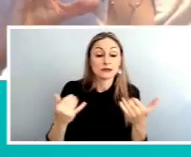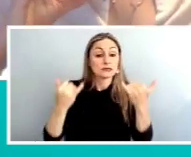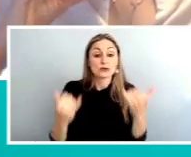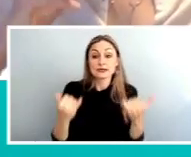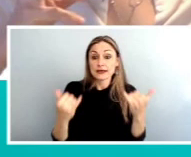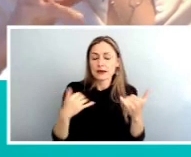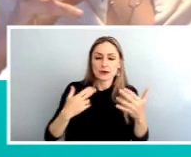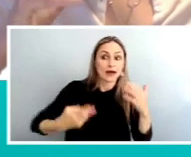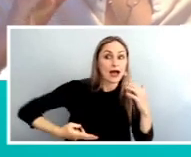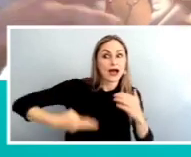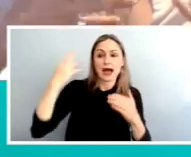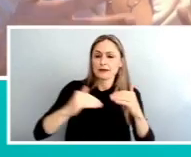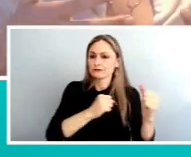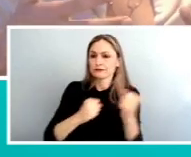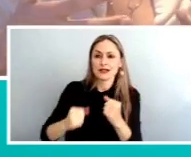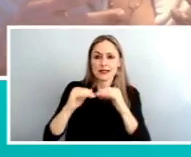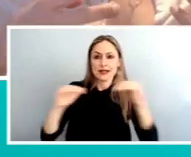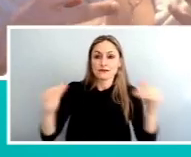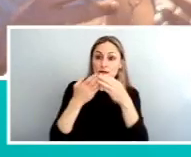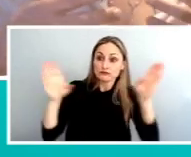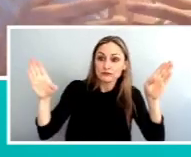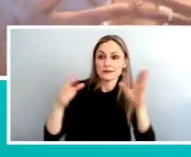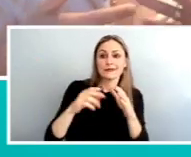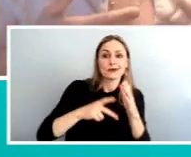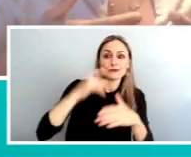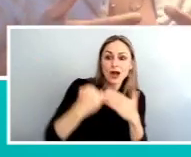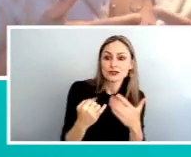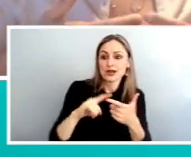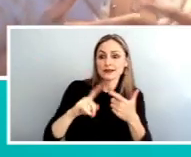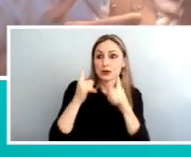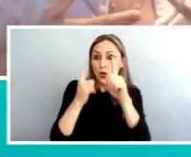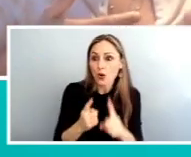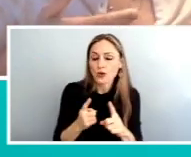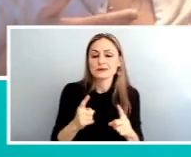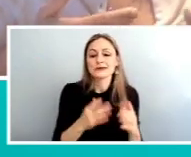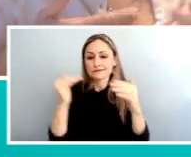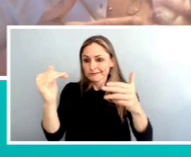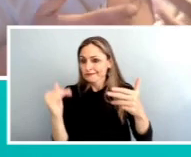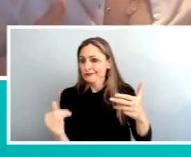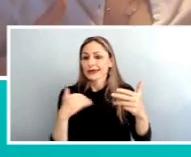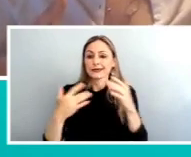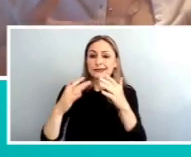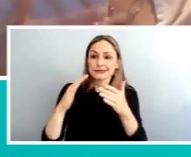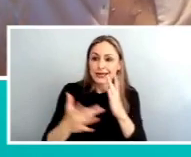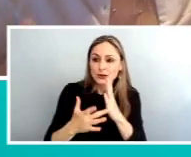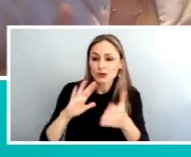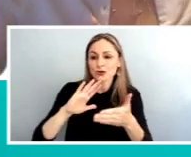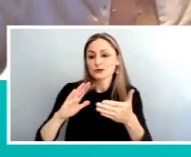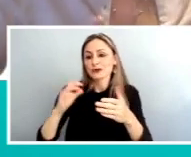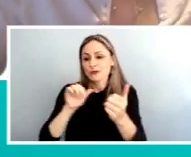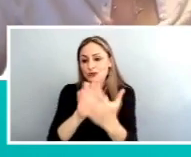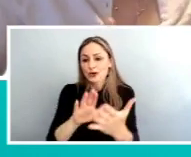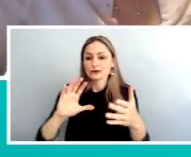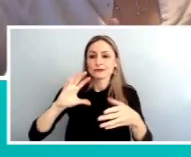-level overview of what the project is, what our goals are, and then we're going to talk about the technical approach, community engagement, question and answers, and then